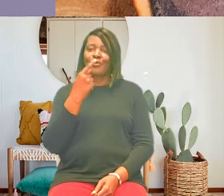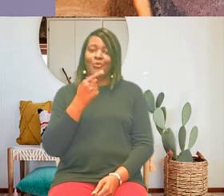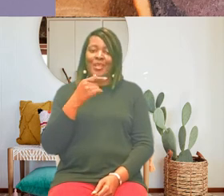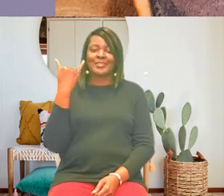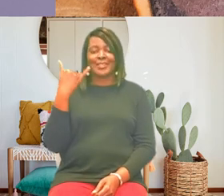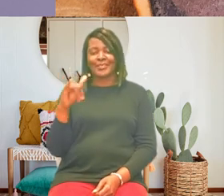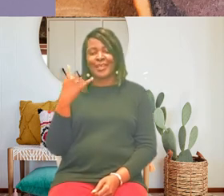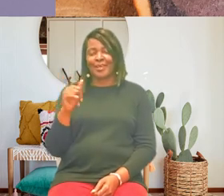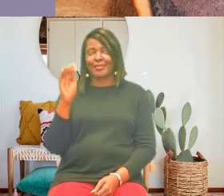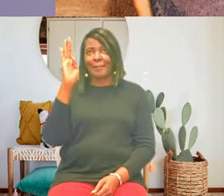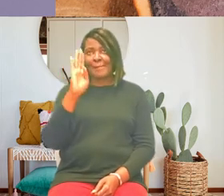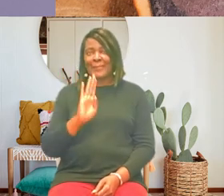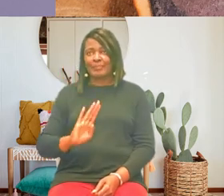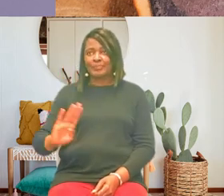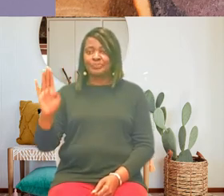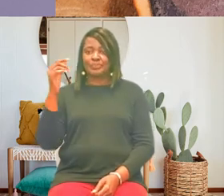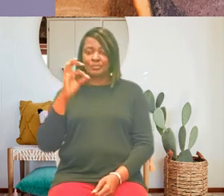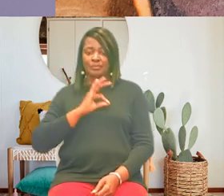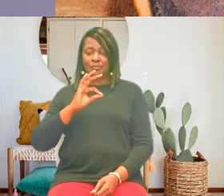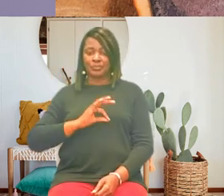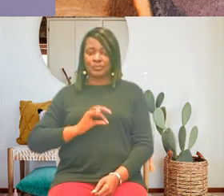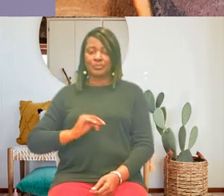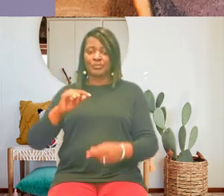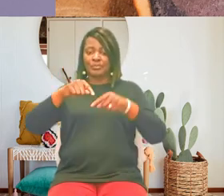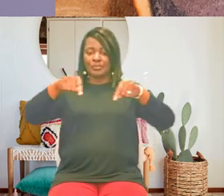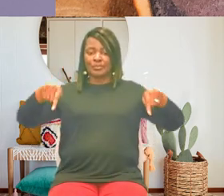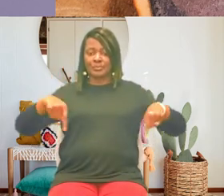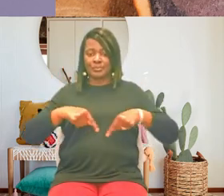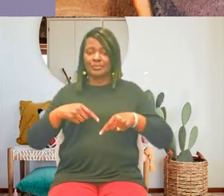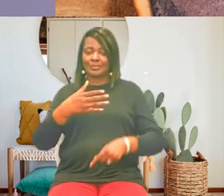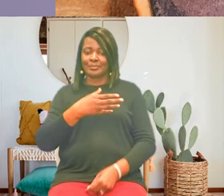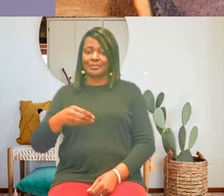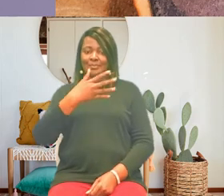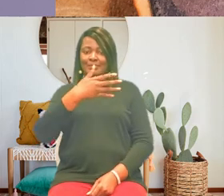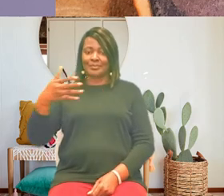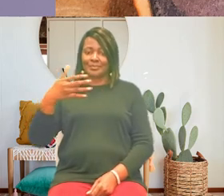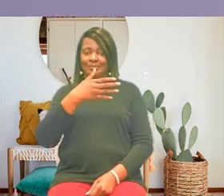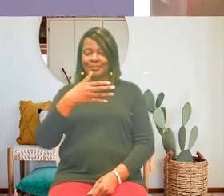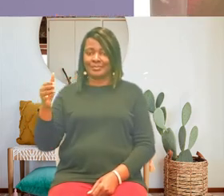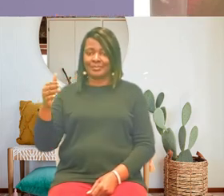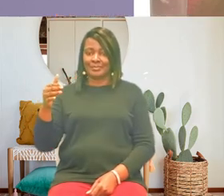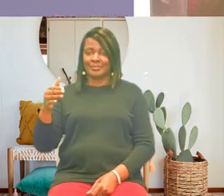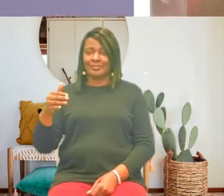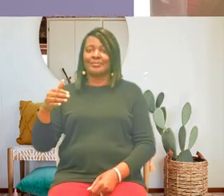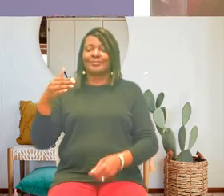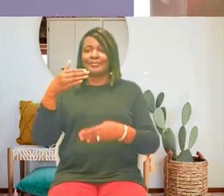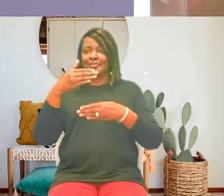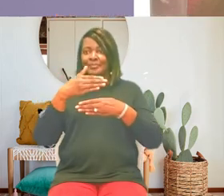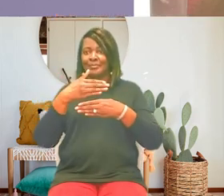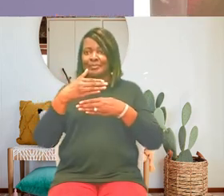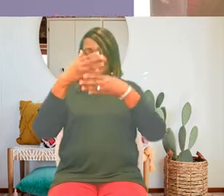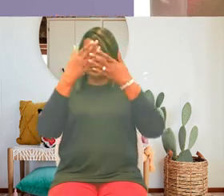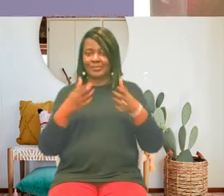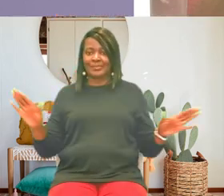whites reds and yellows and blues polka dots circles and stripes and that's the end of